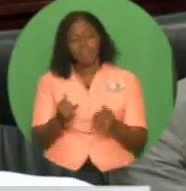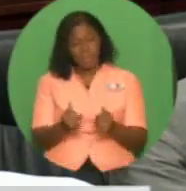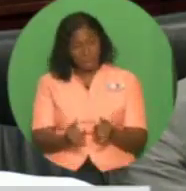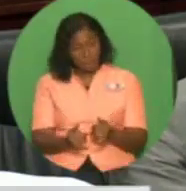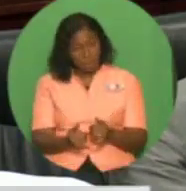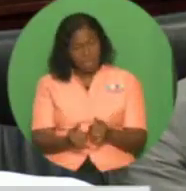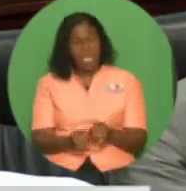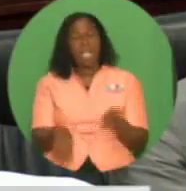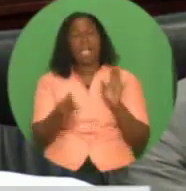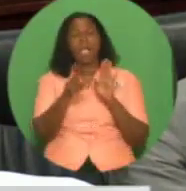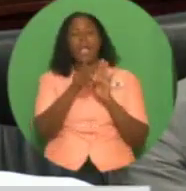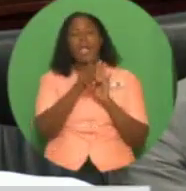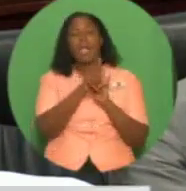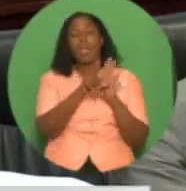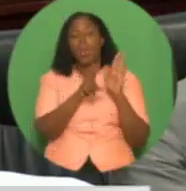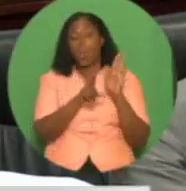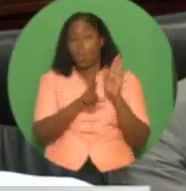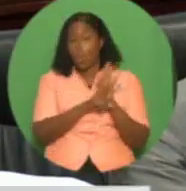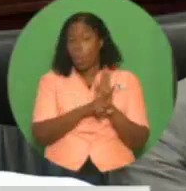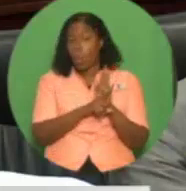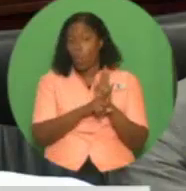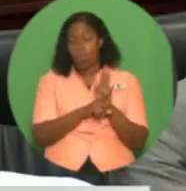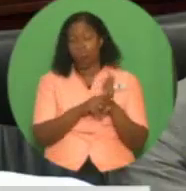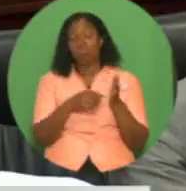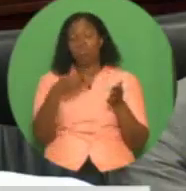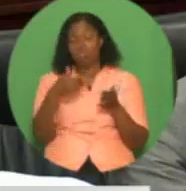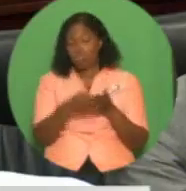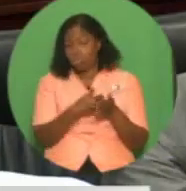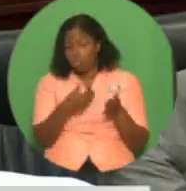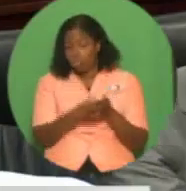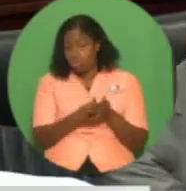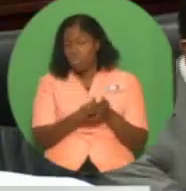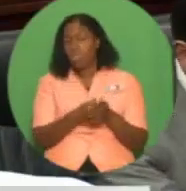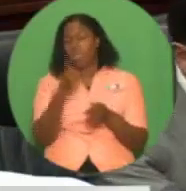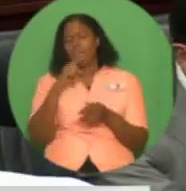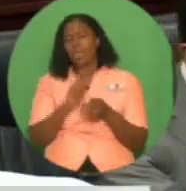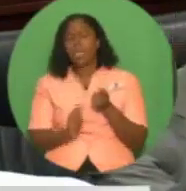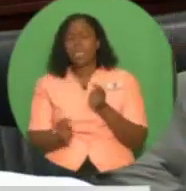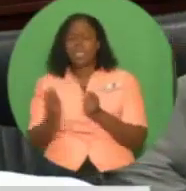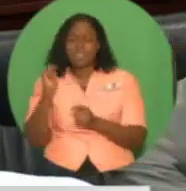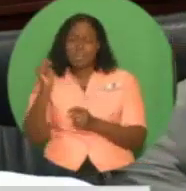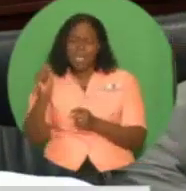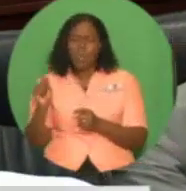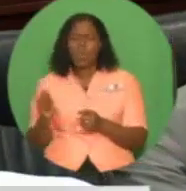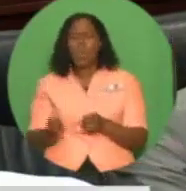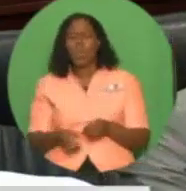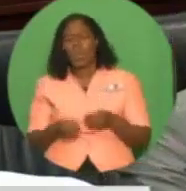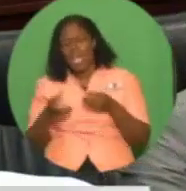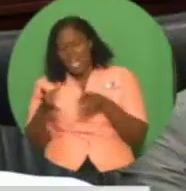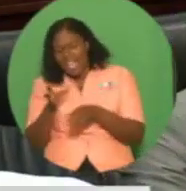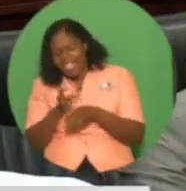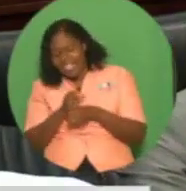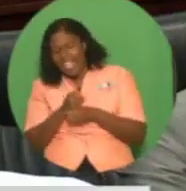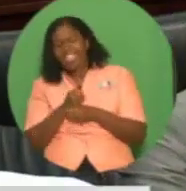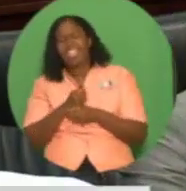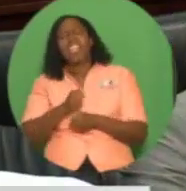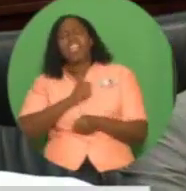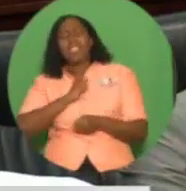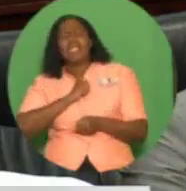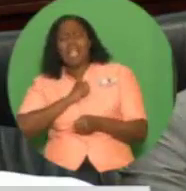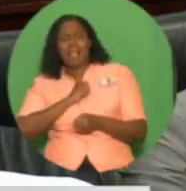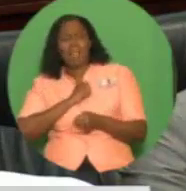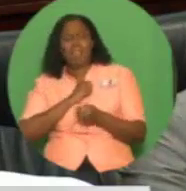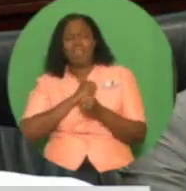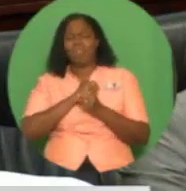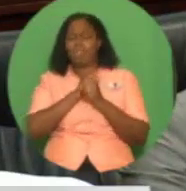has been through a joint select committee process and is expected to be brought to Parliament soon for debate. This bill promises